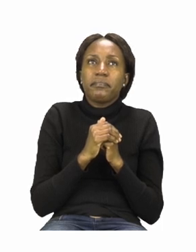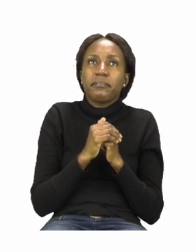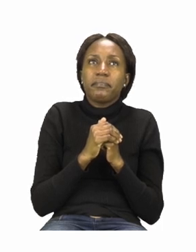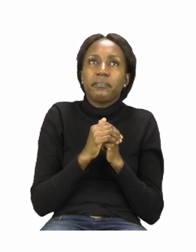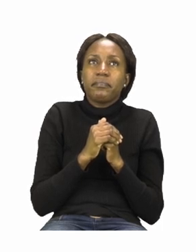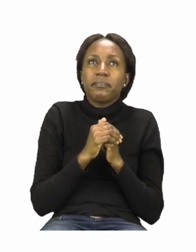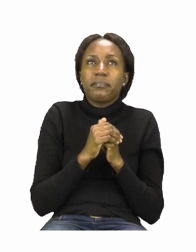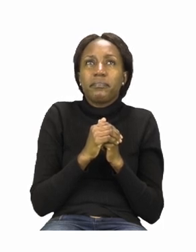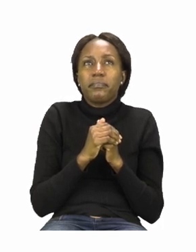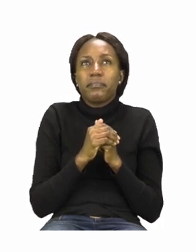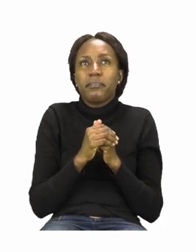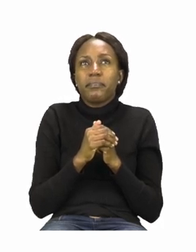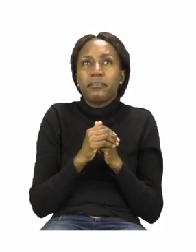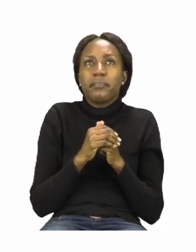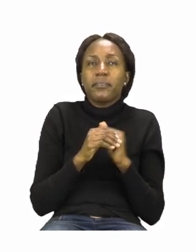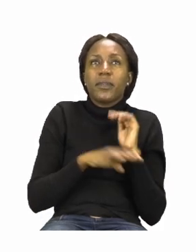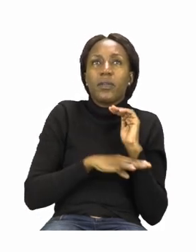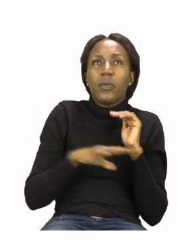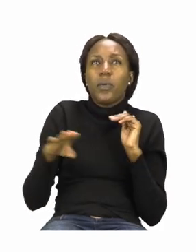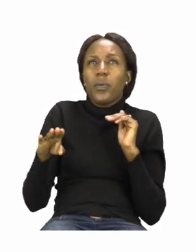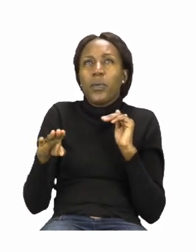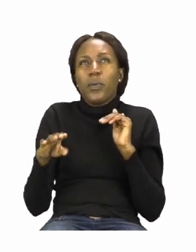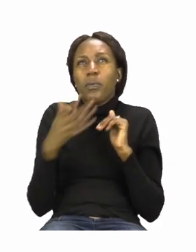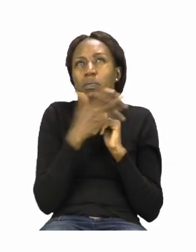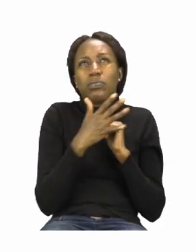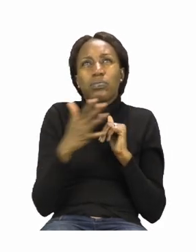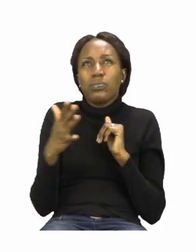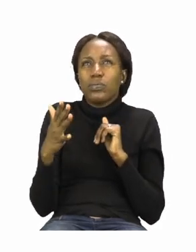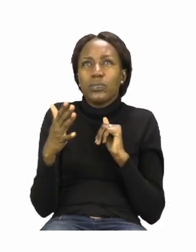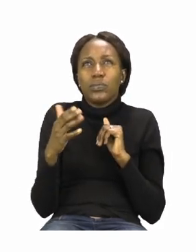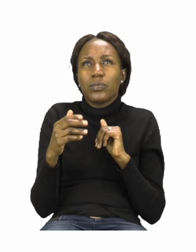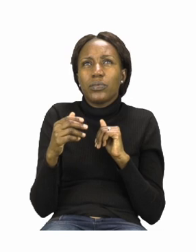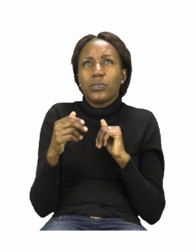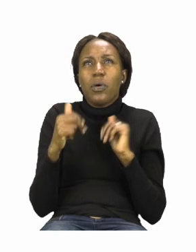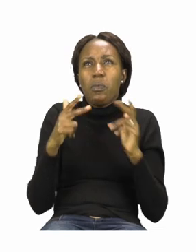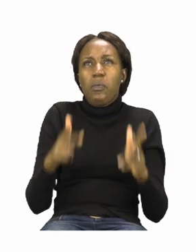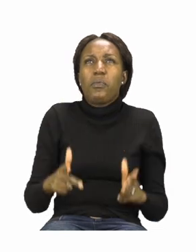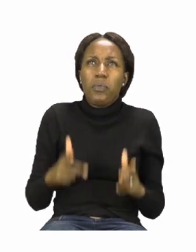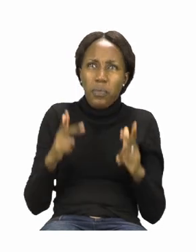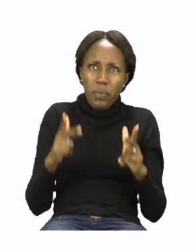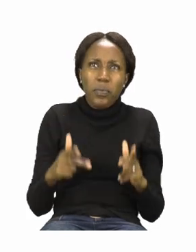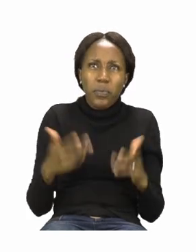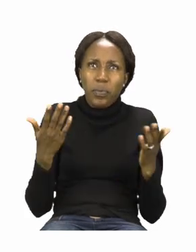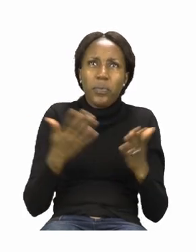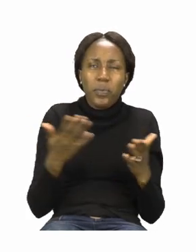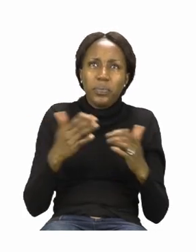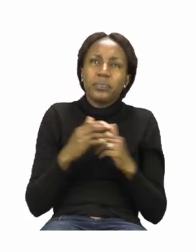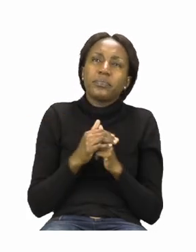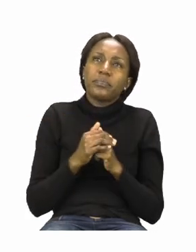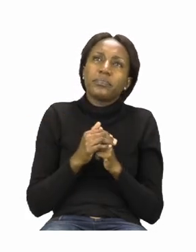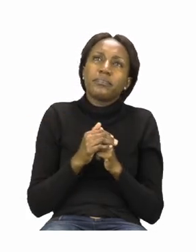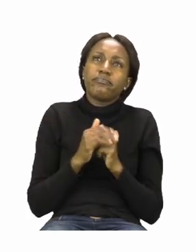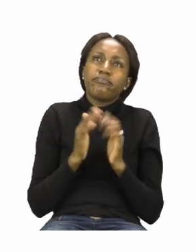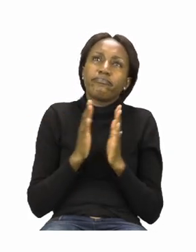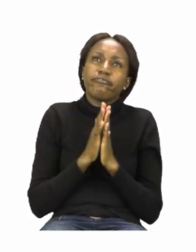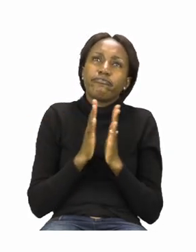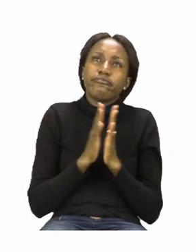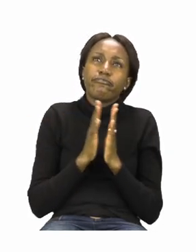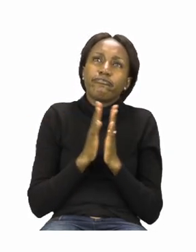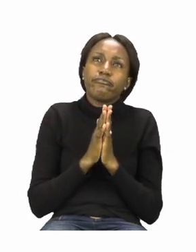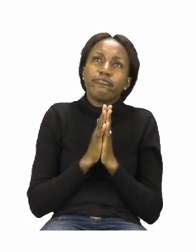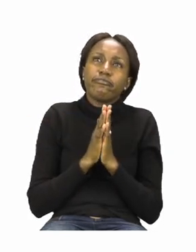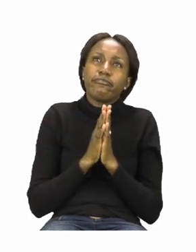land, water and railway. So take your time boys and girls.